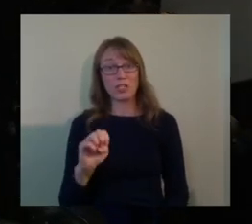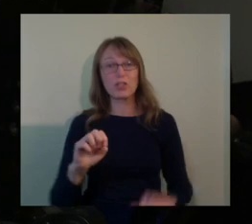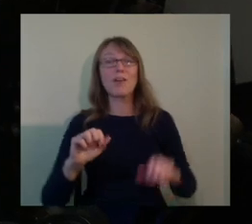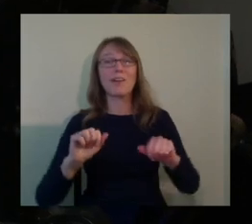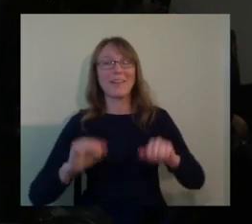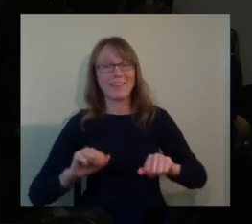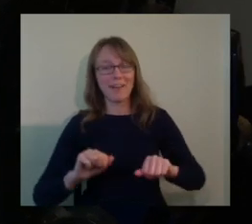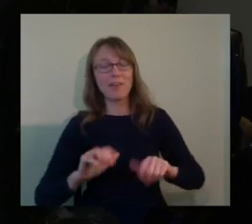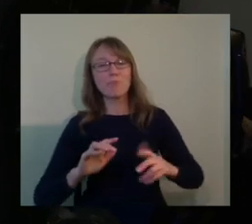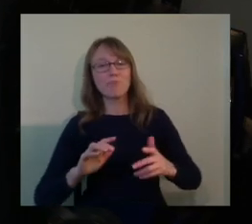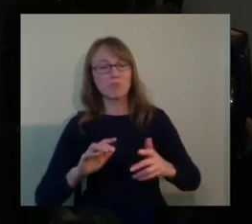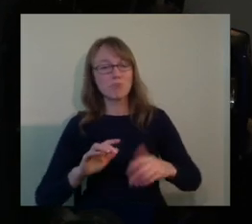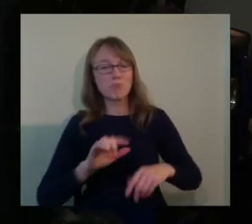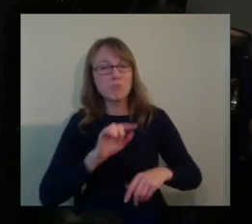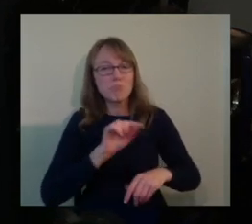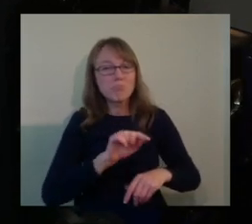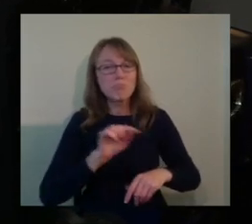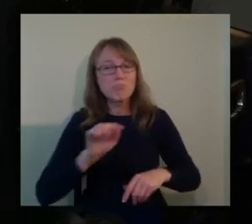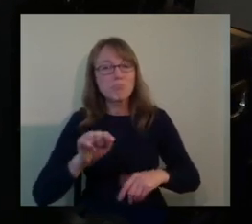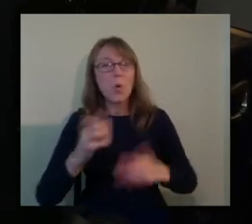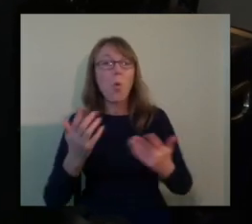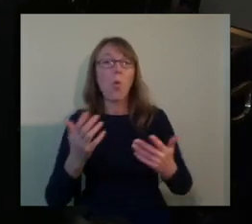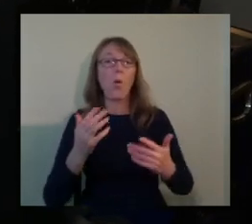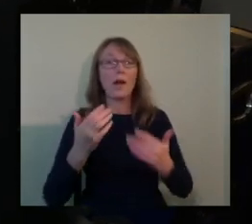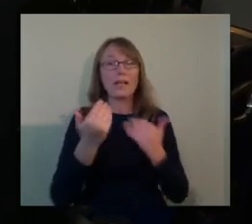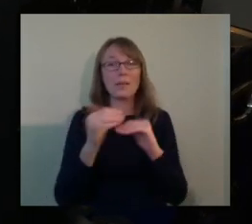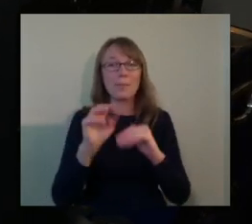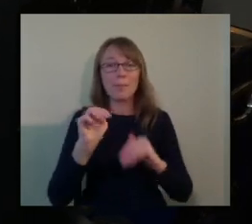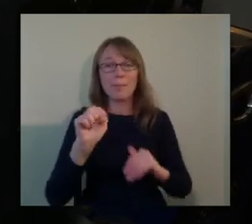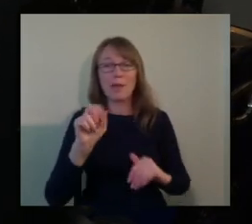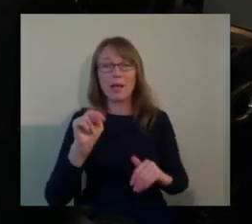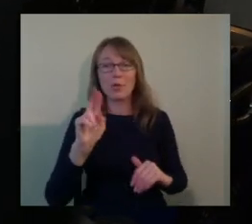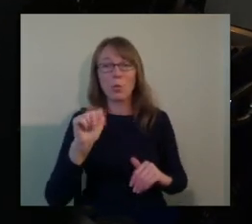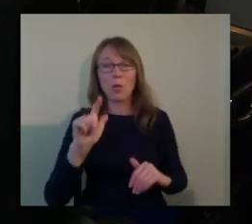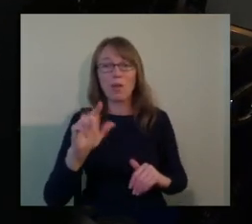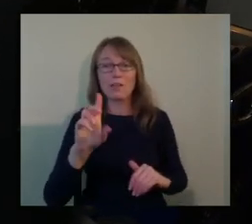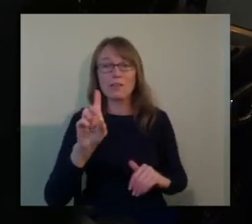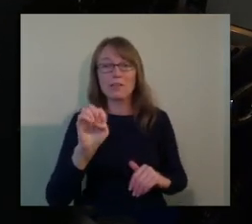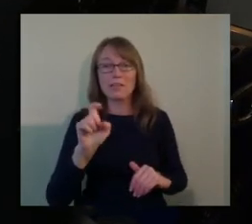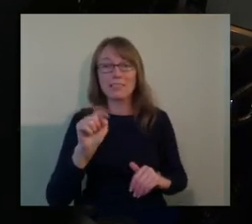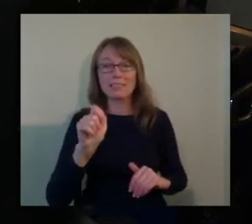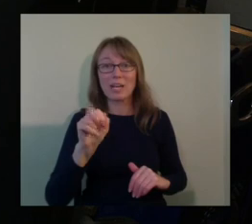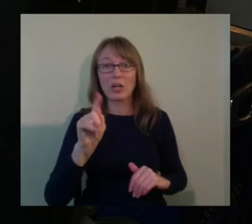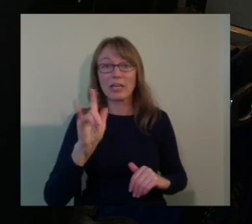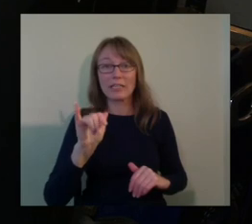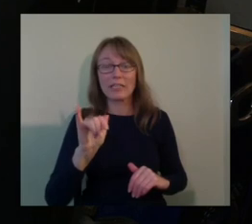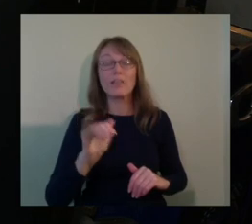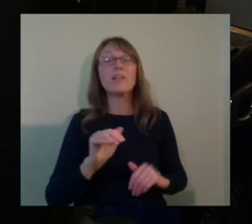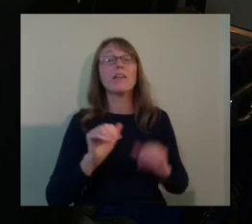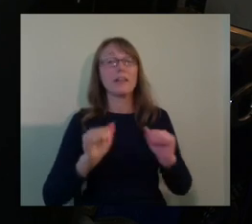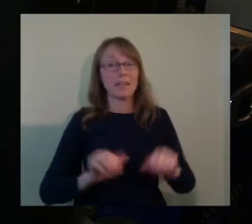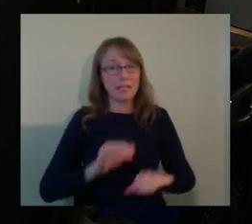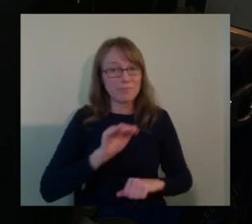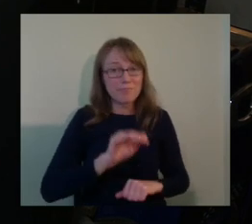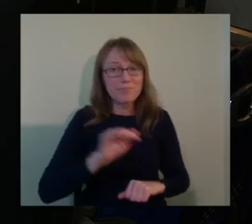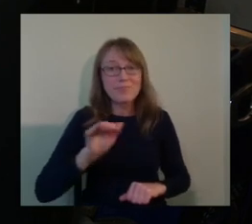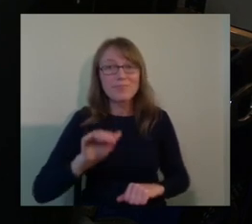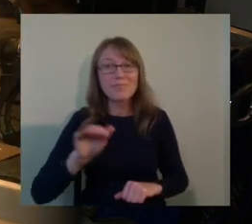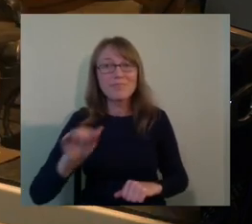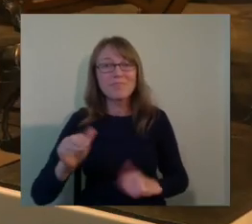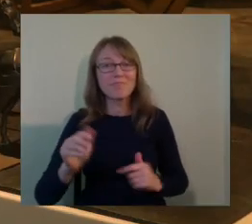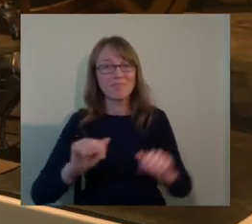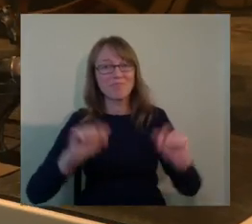manual dexterity and yet they can get the entire, uh, story that's coming from the, from the screen.